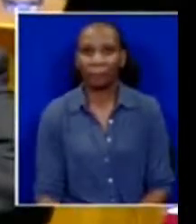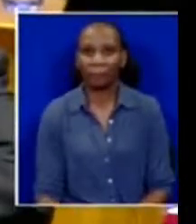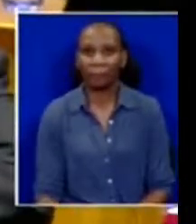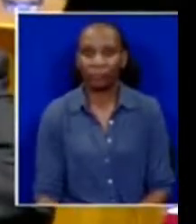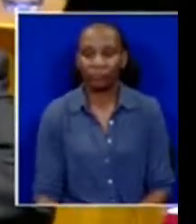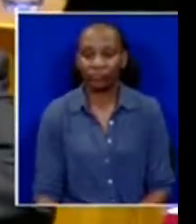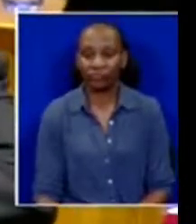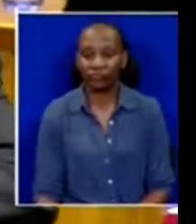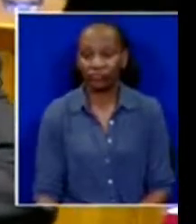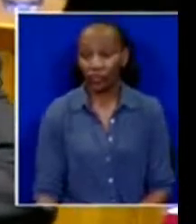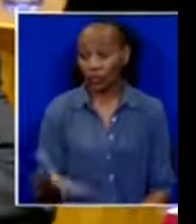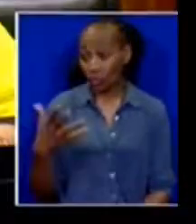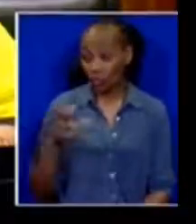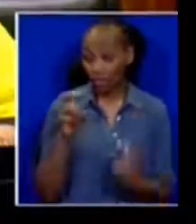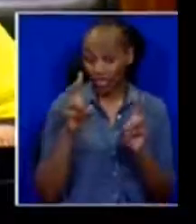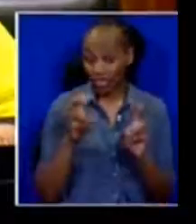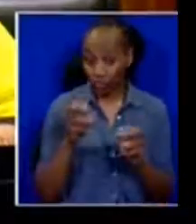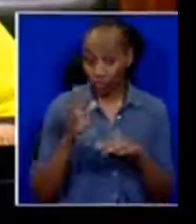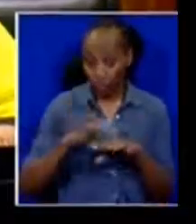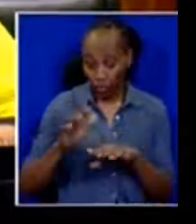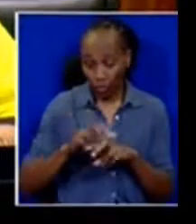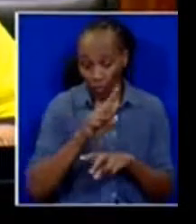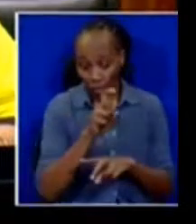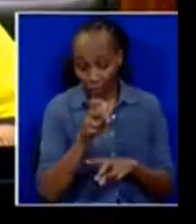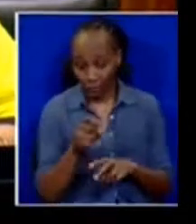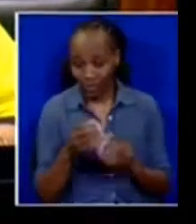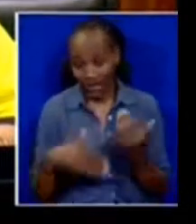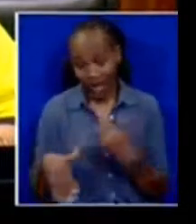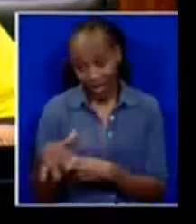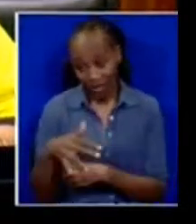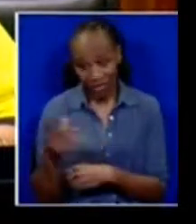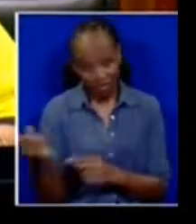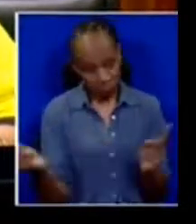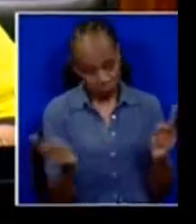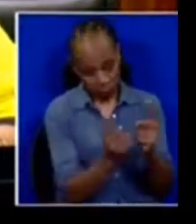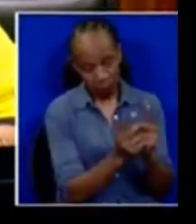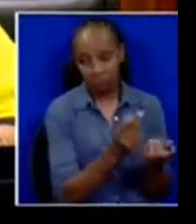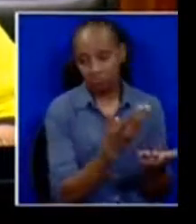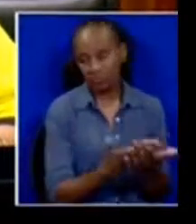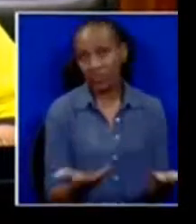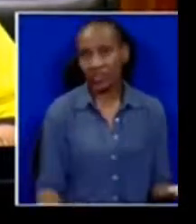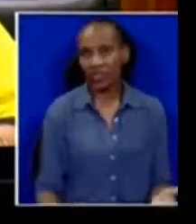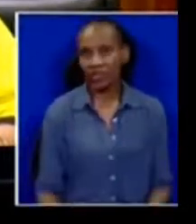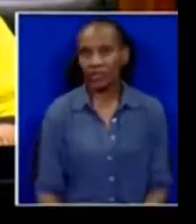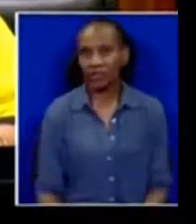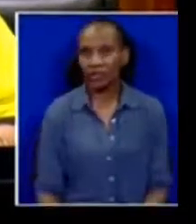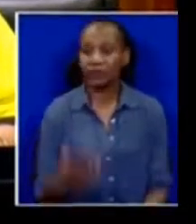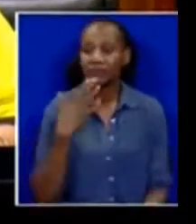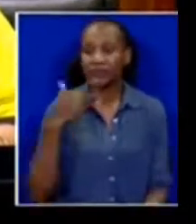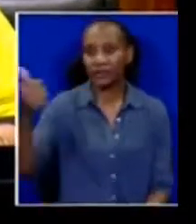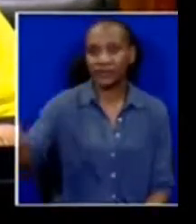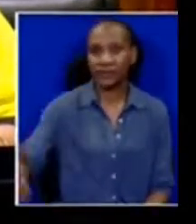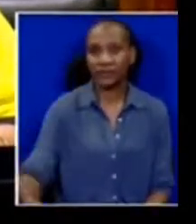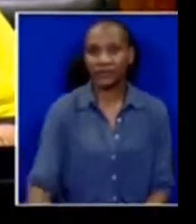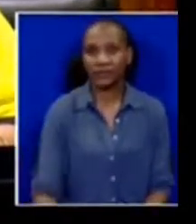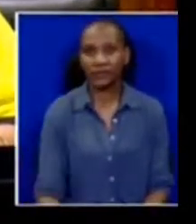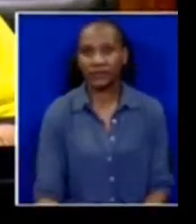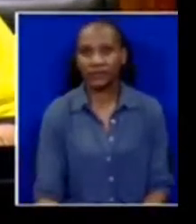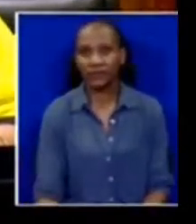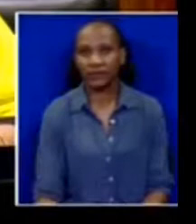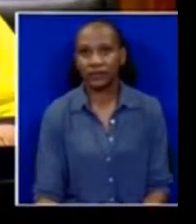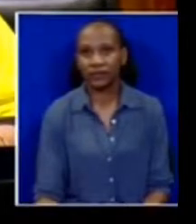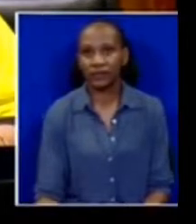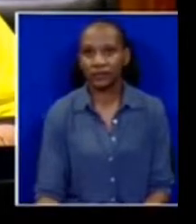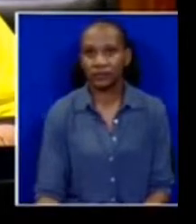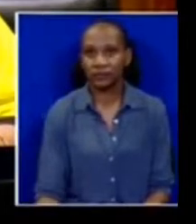to pursue that issue outside of this sitting right now. Where will I see this guy? I can't see him anywhere. Where will I find have